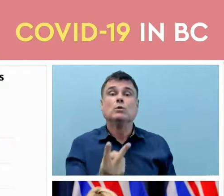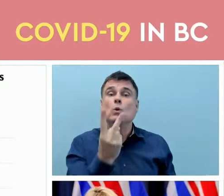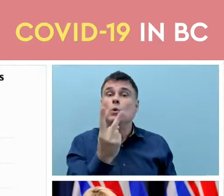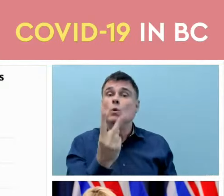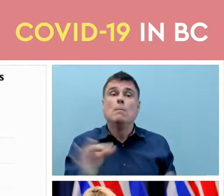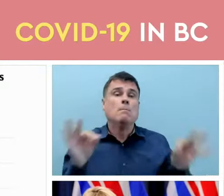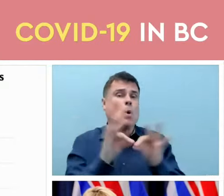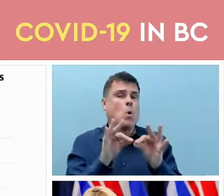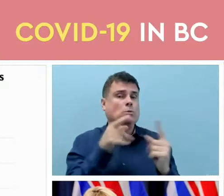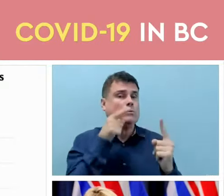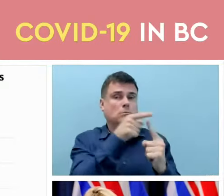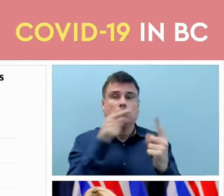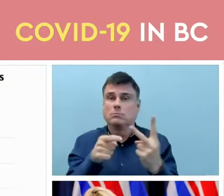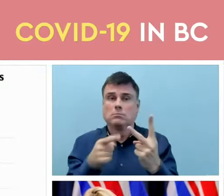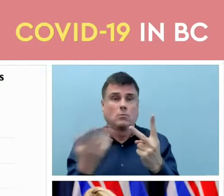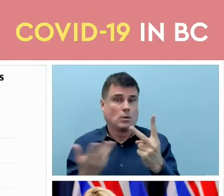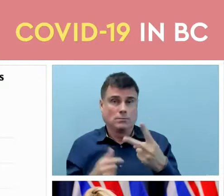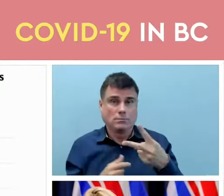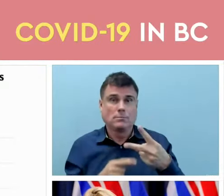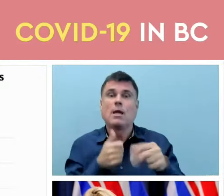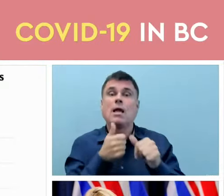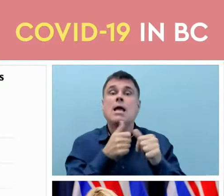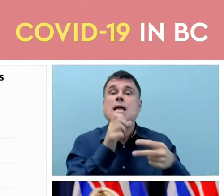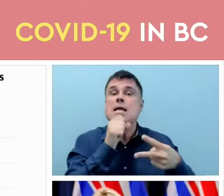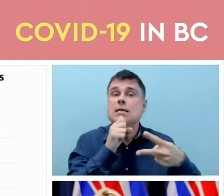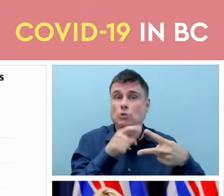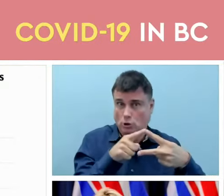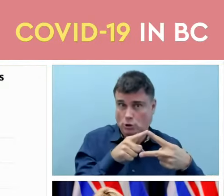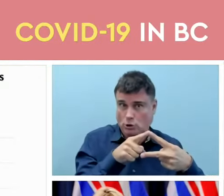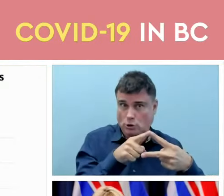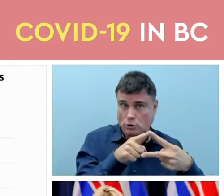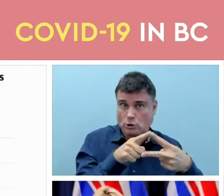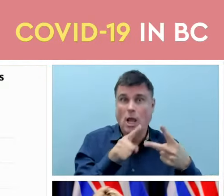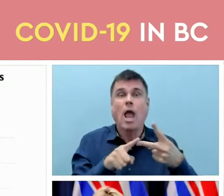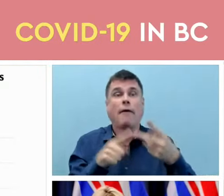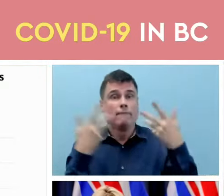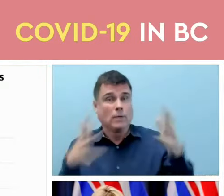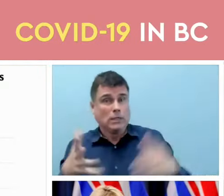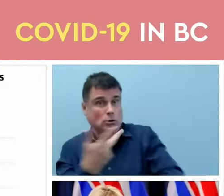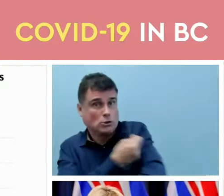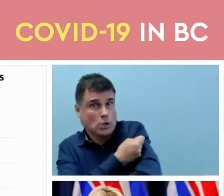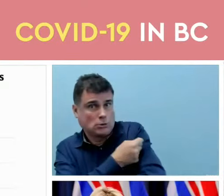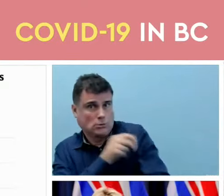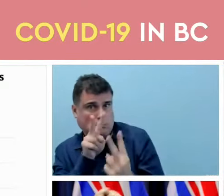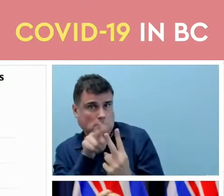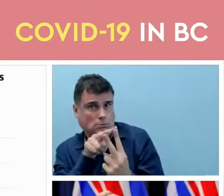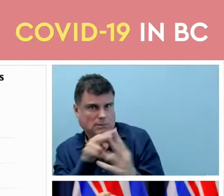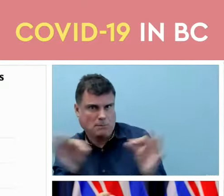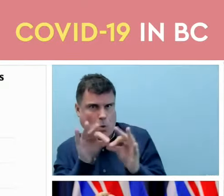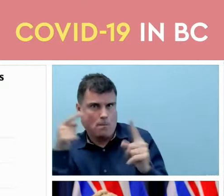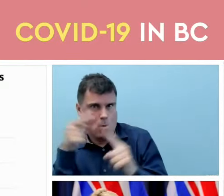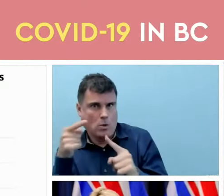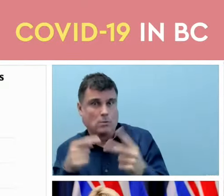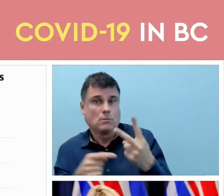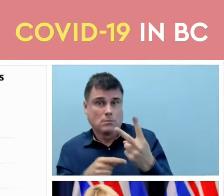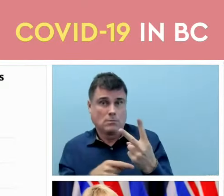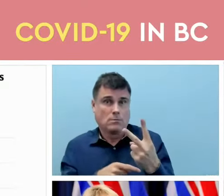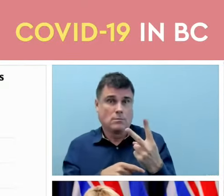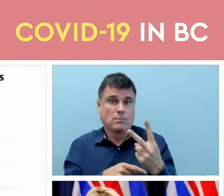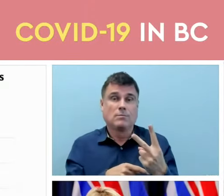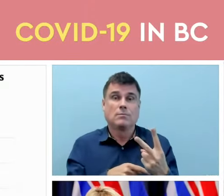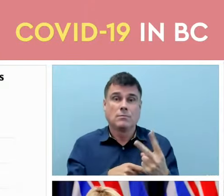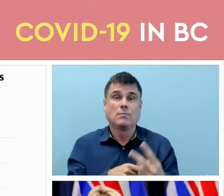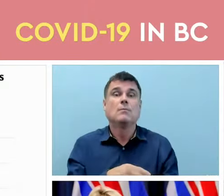are age and vaccination status. And only one of these we can control. We have no control over our age